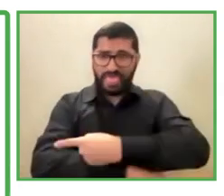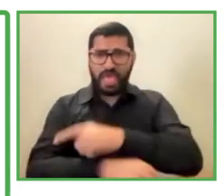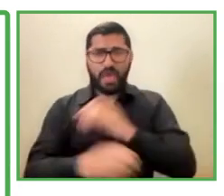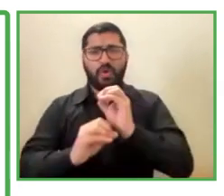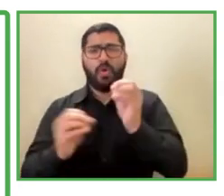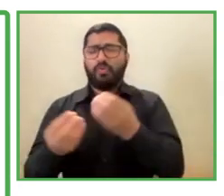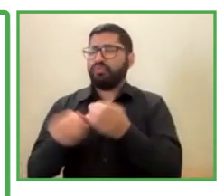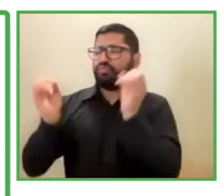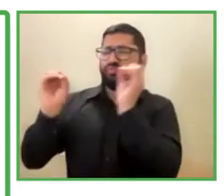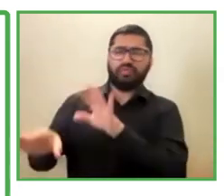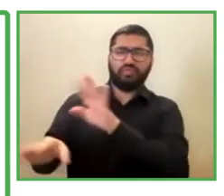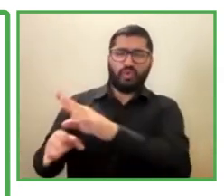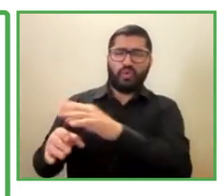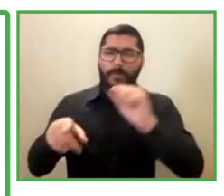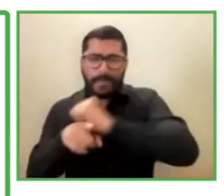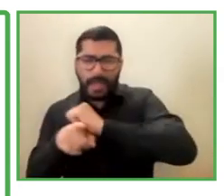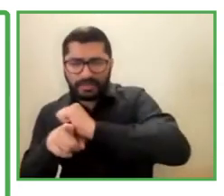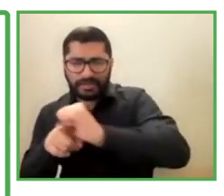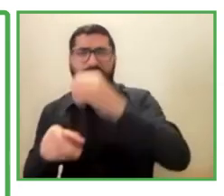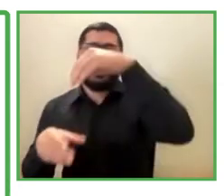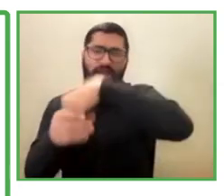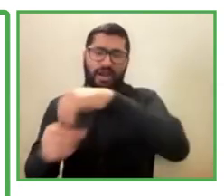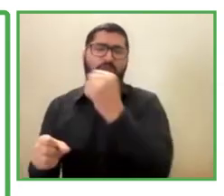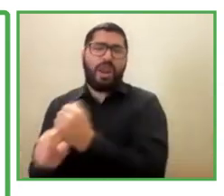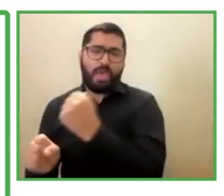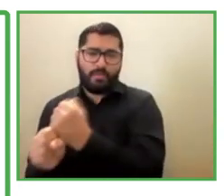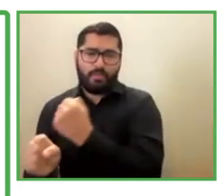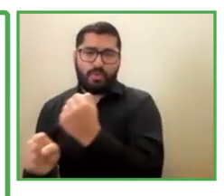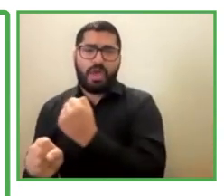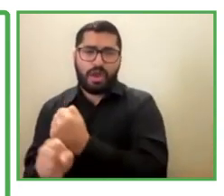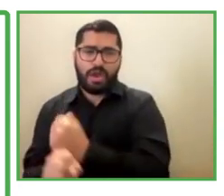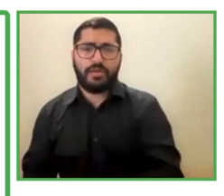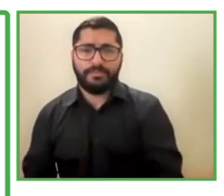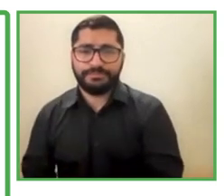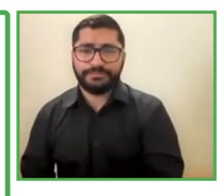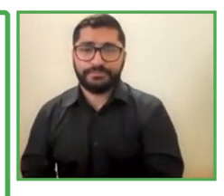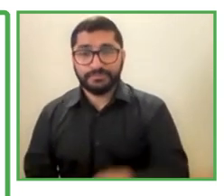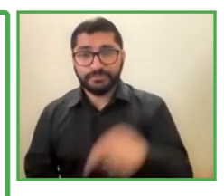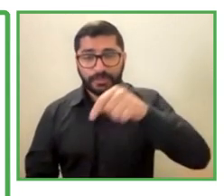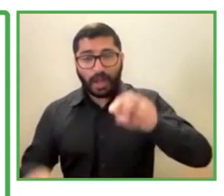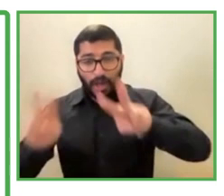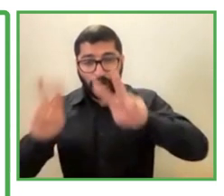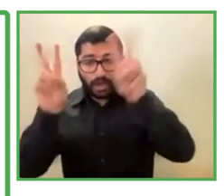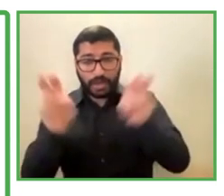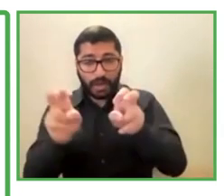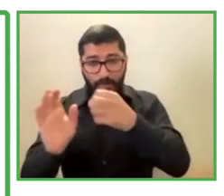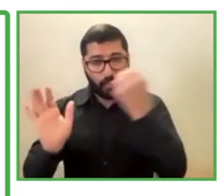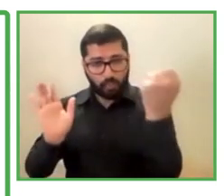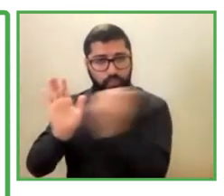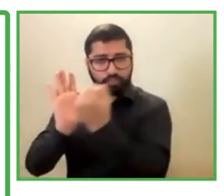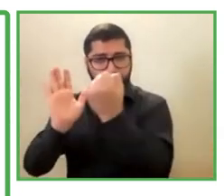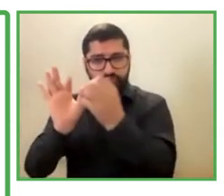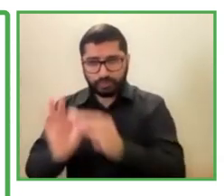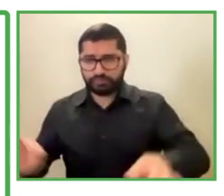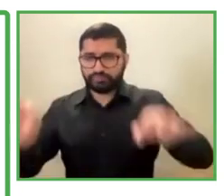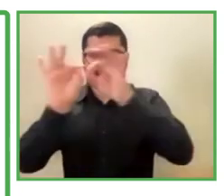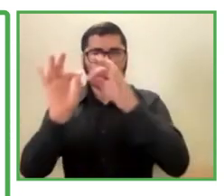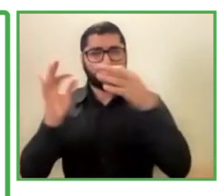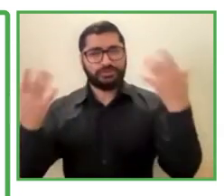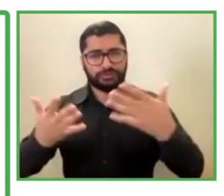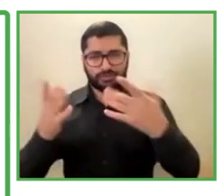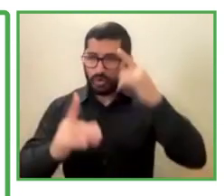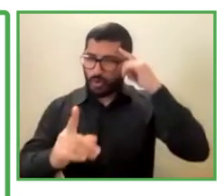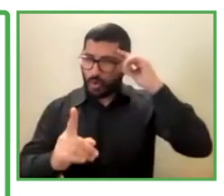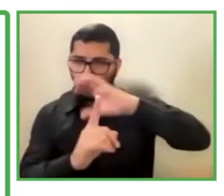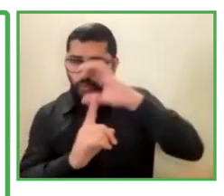principles in our labor practices. This leverages our cultural seal,